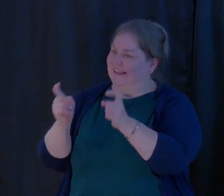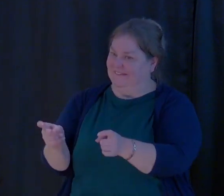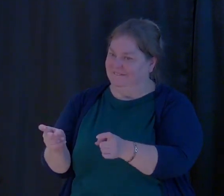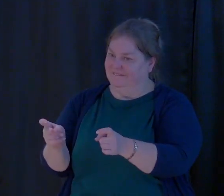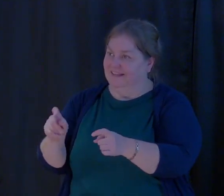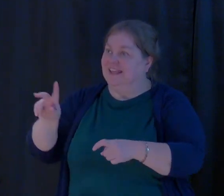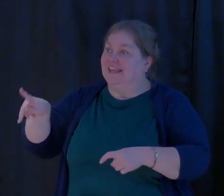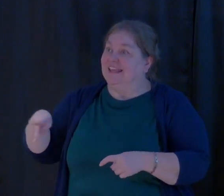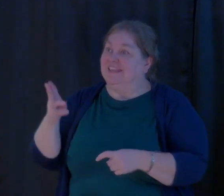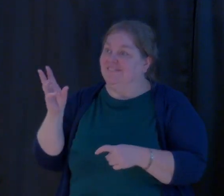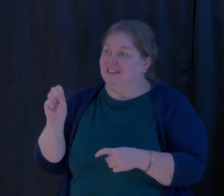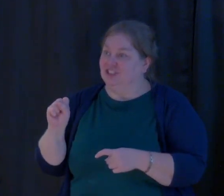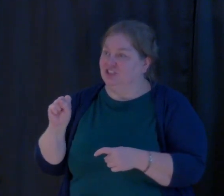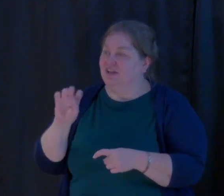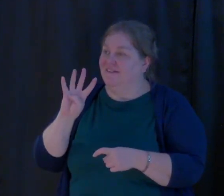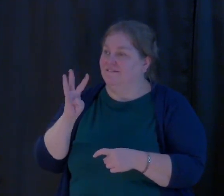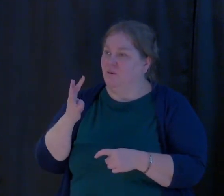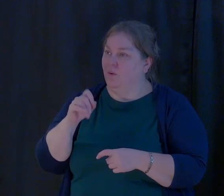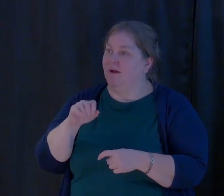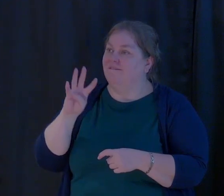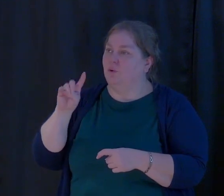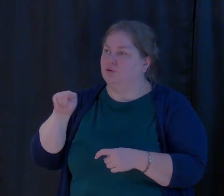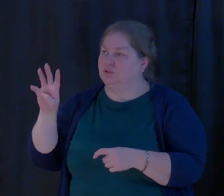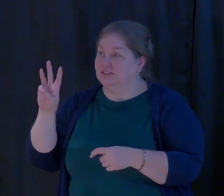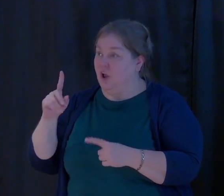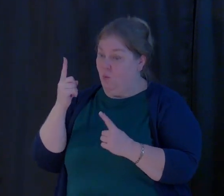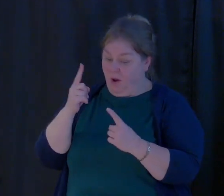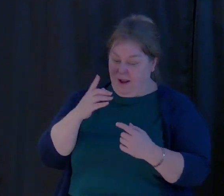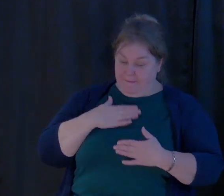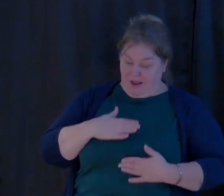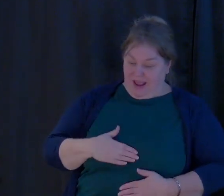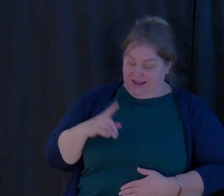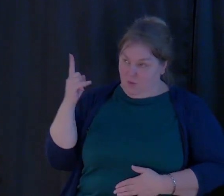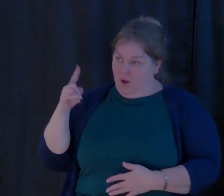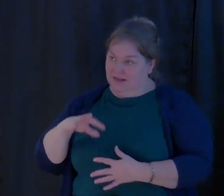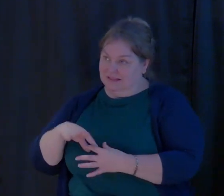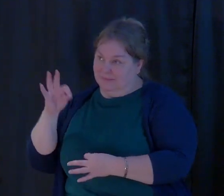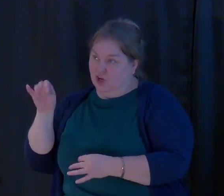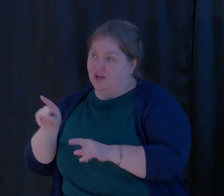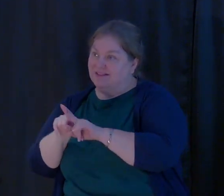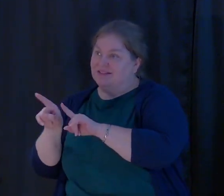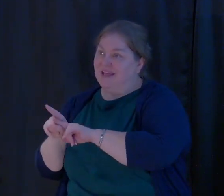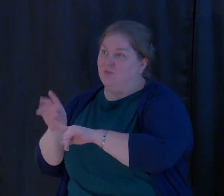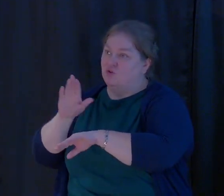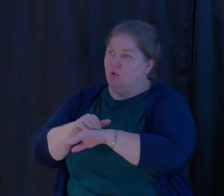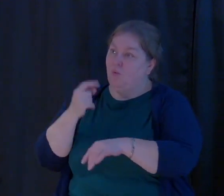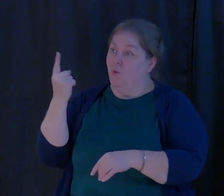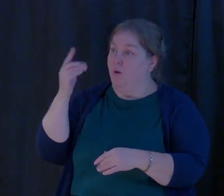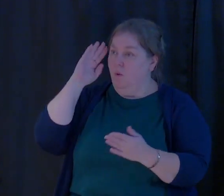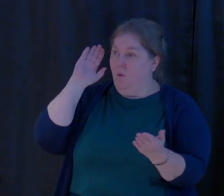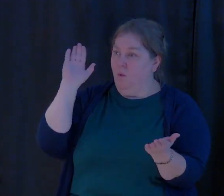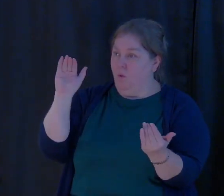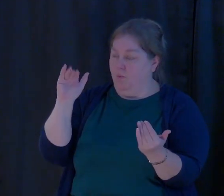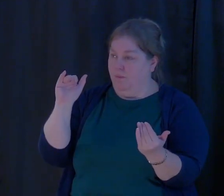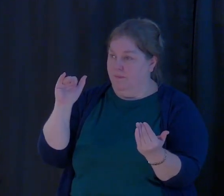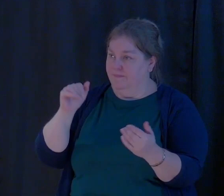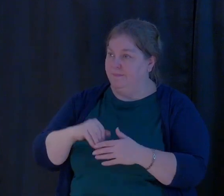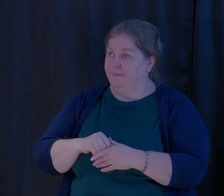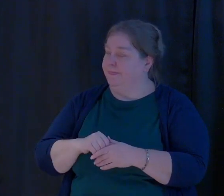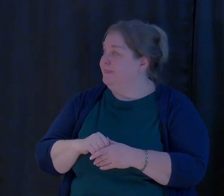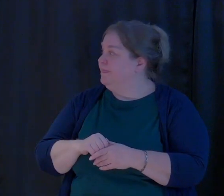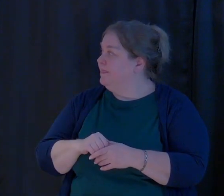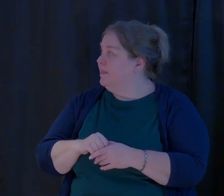Ephesians 4, 4 and 6. There is one body and one spirit, just as you were called in one hope of your calling.